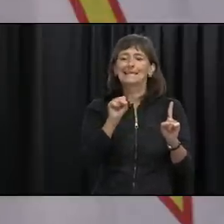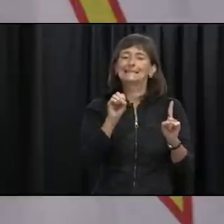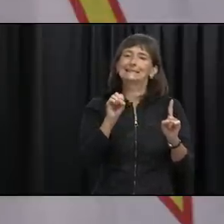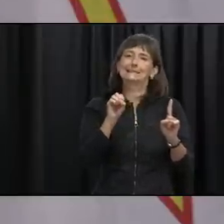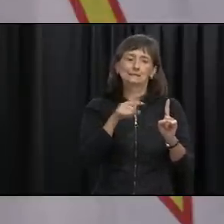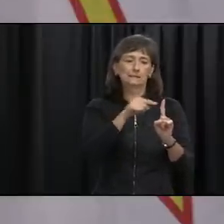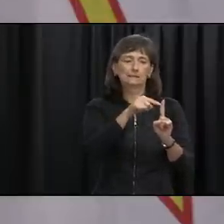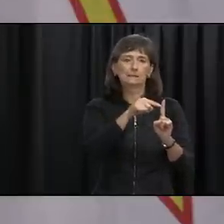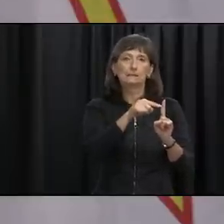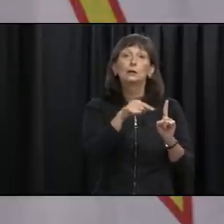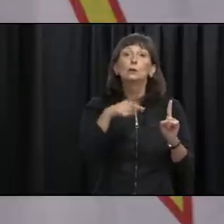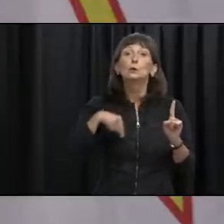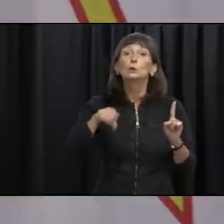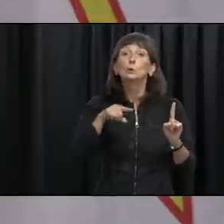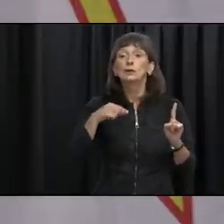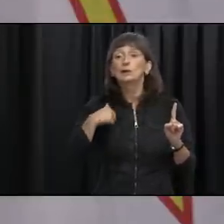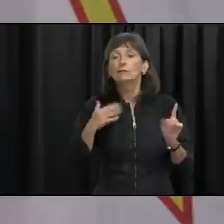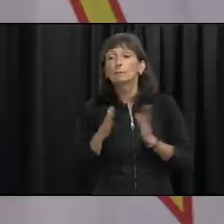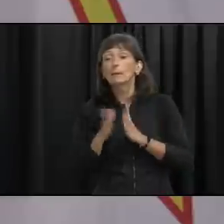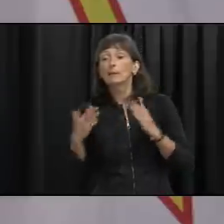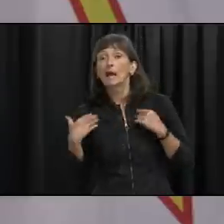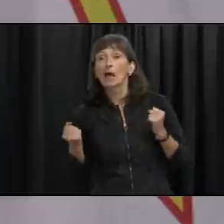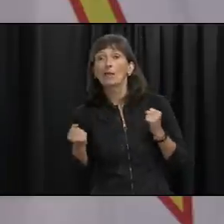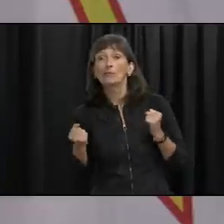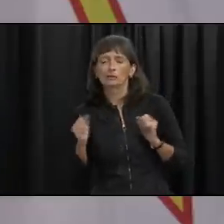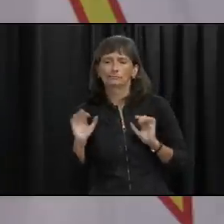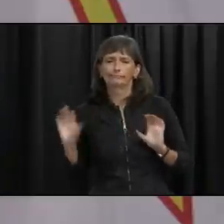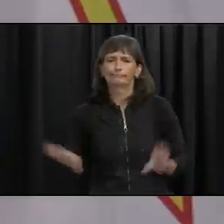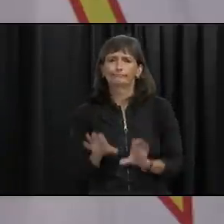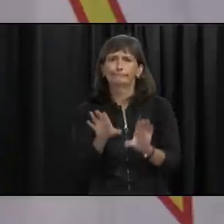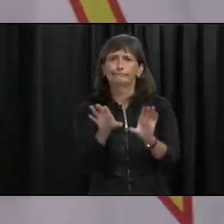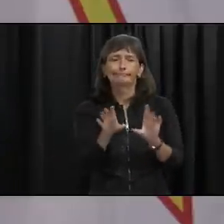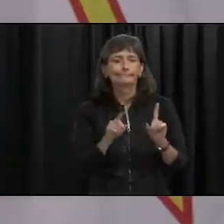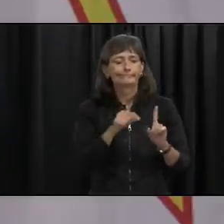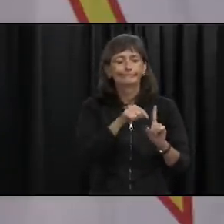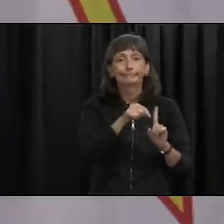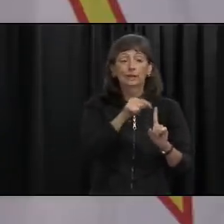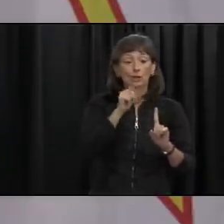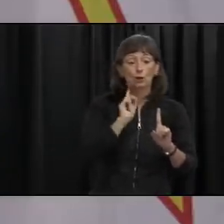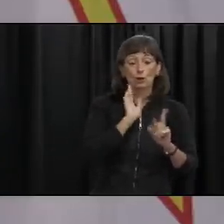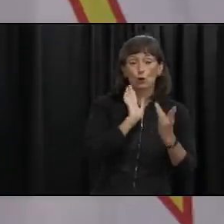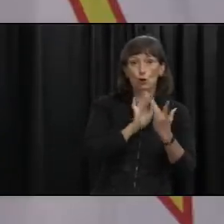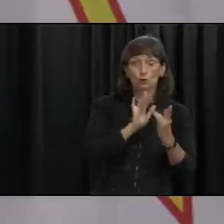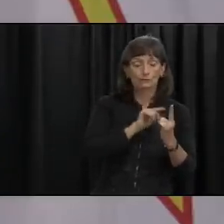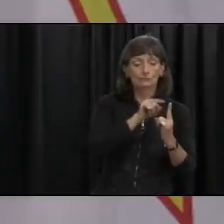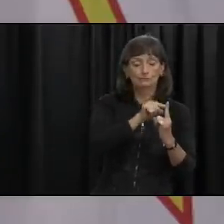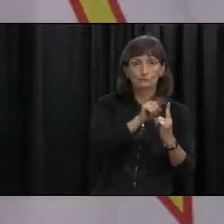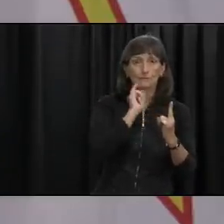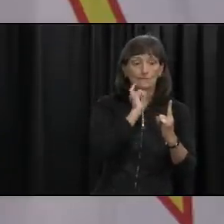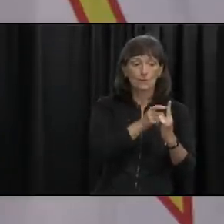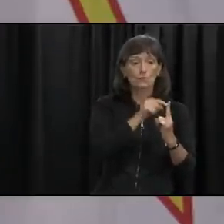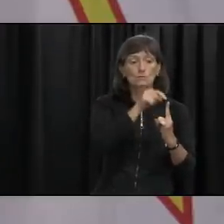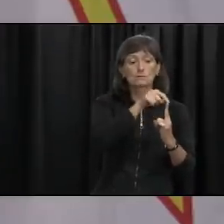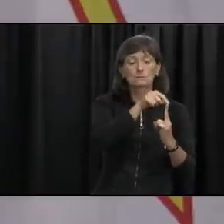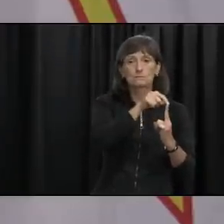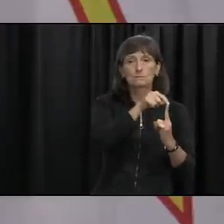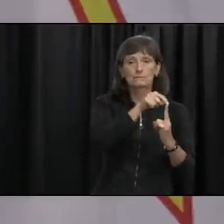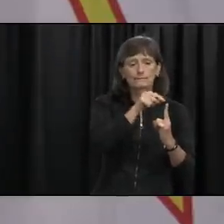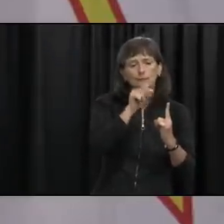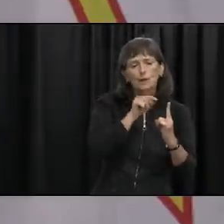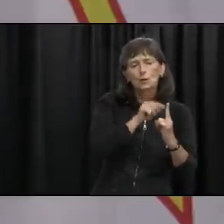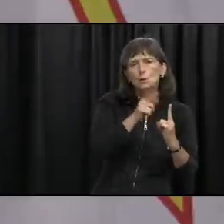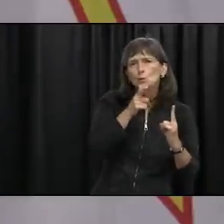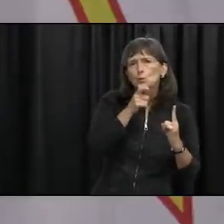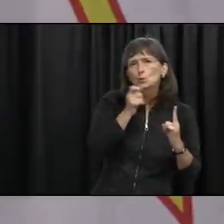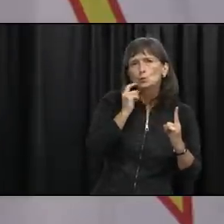we set our detectives in to action and what they do is they contact that person they get a list of their contacts